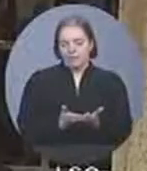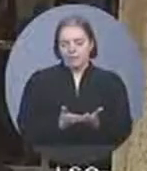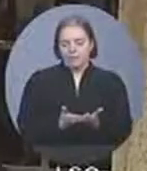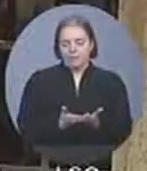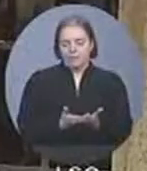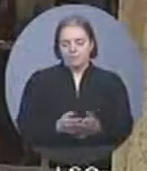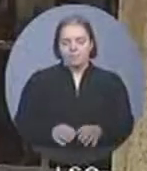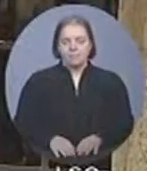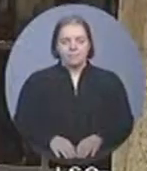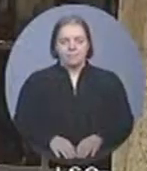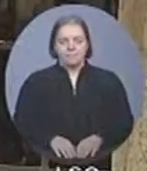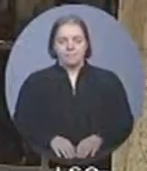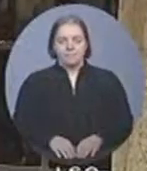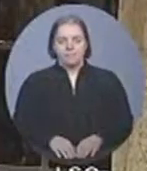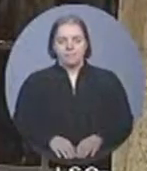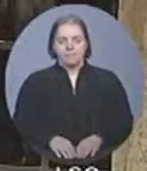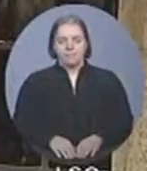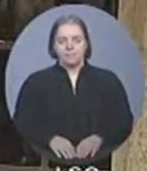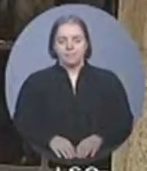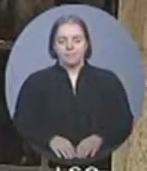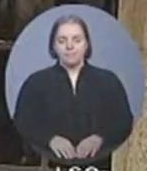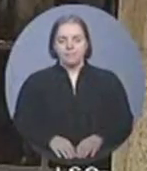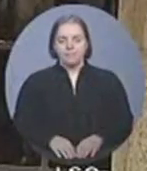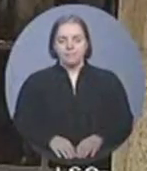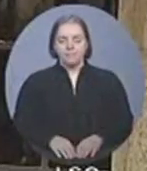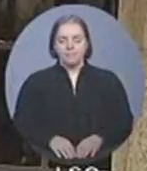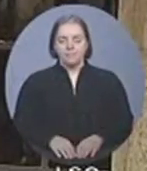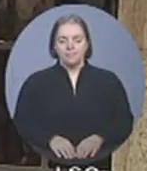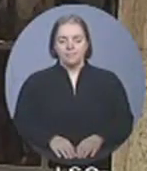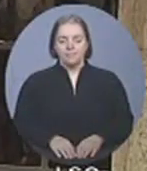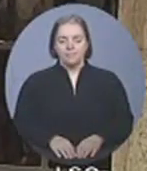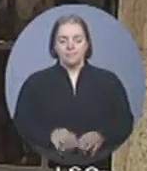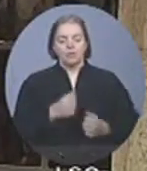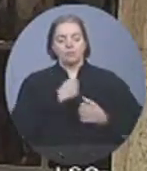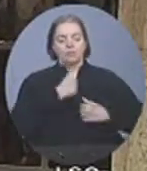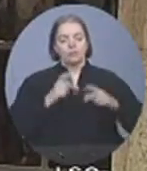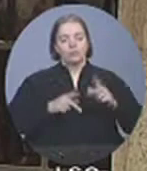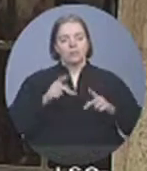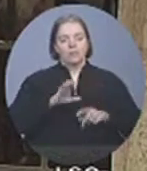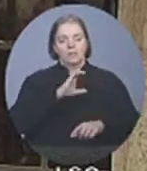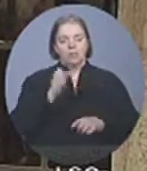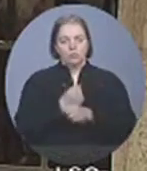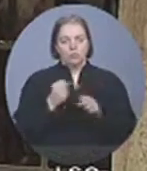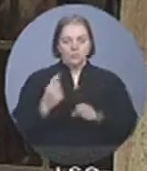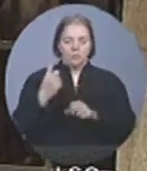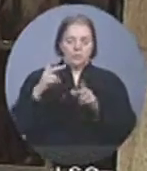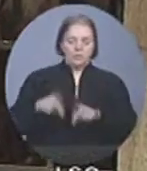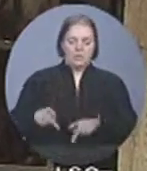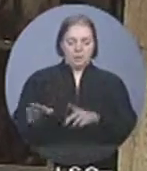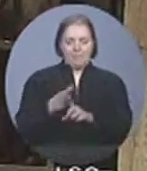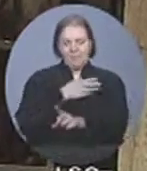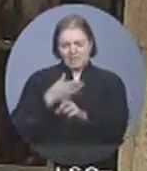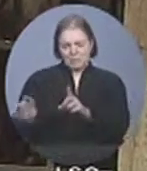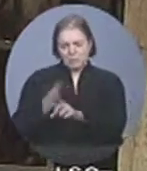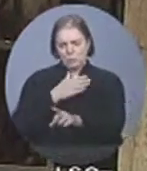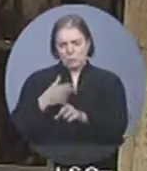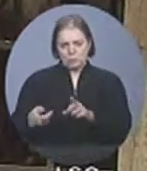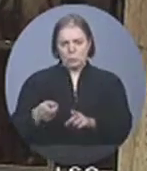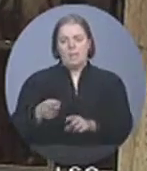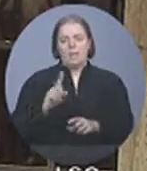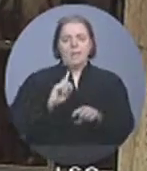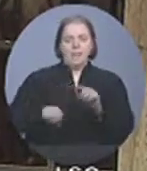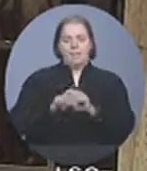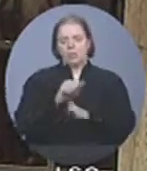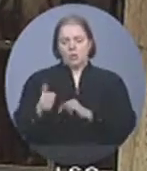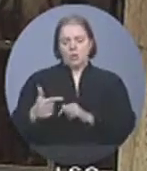Canadian soldiers rescued one guy they witnessed being beaten and saved another from execution. The soldiers did the right thing. What's needed now, Mr.